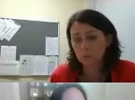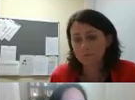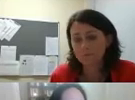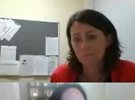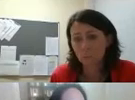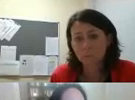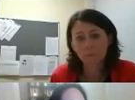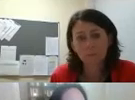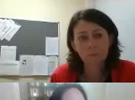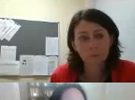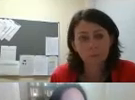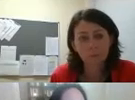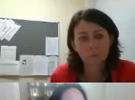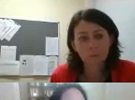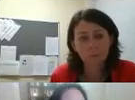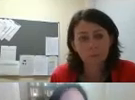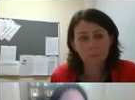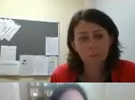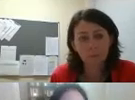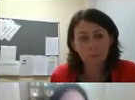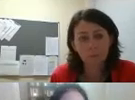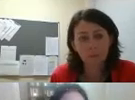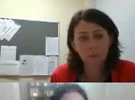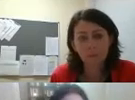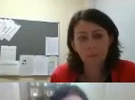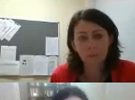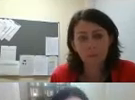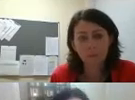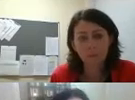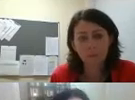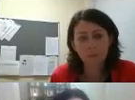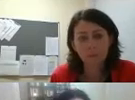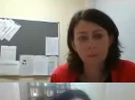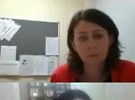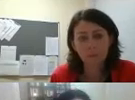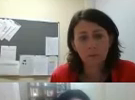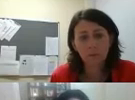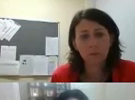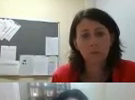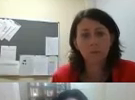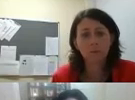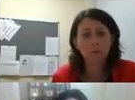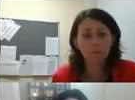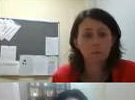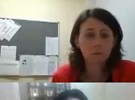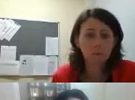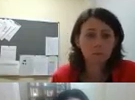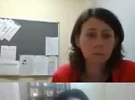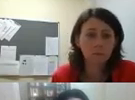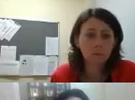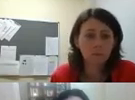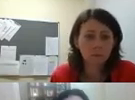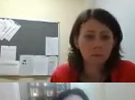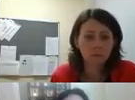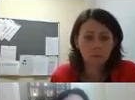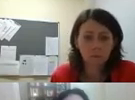very uncertain period uh we also did a number of of of other past statements and blogs and and tried